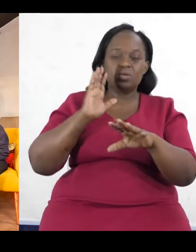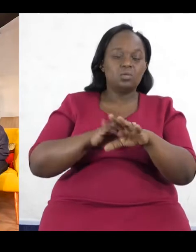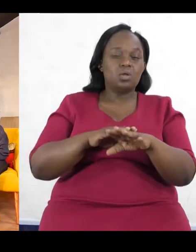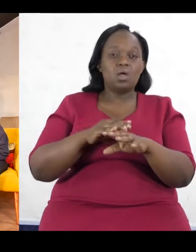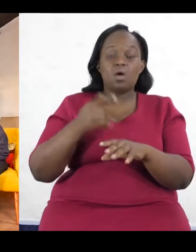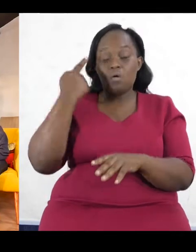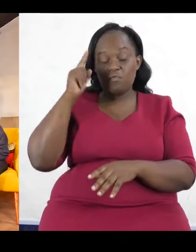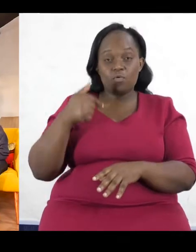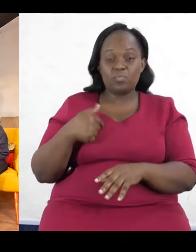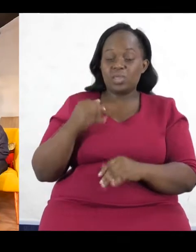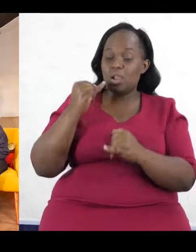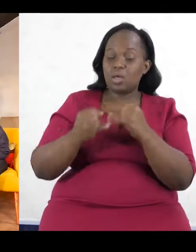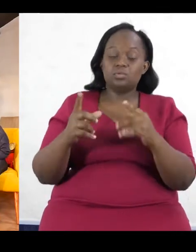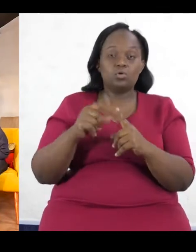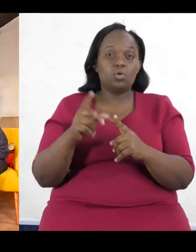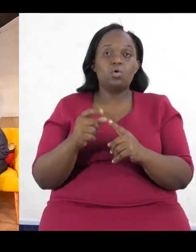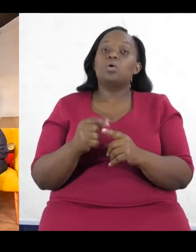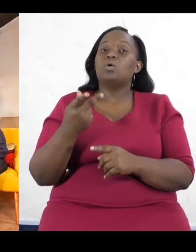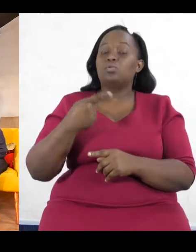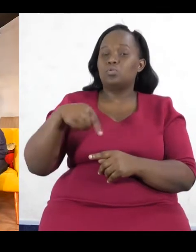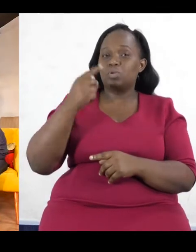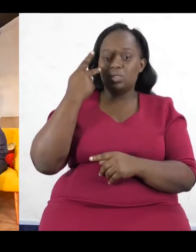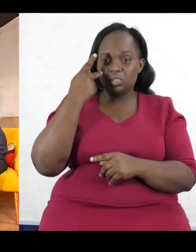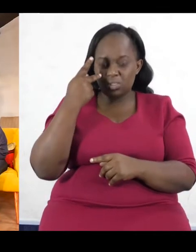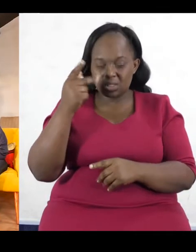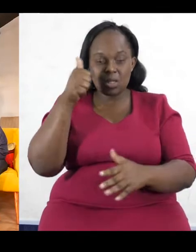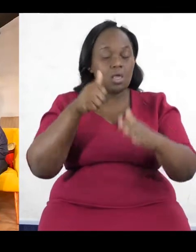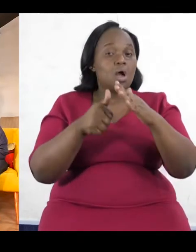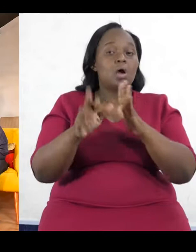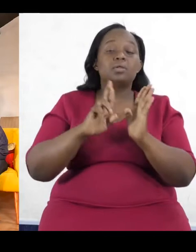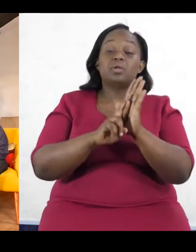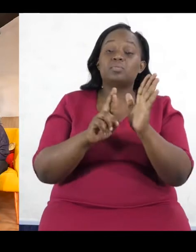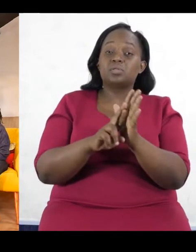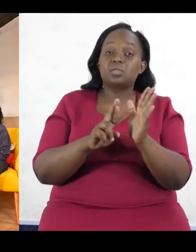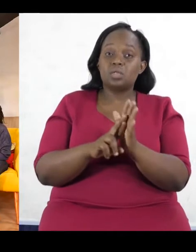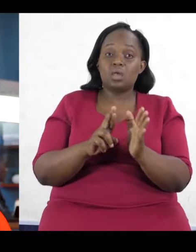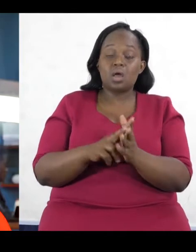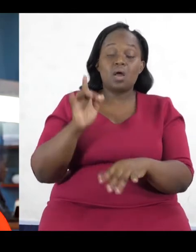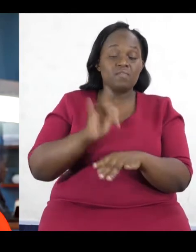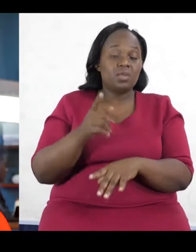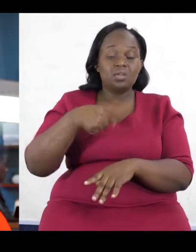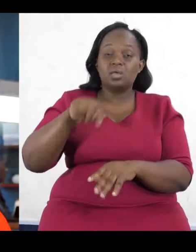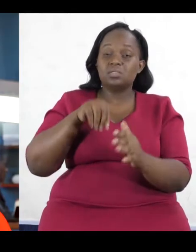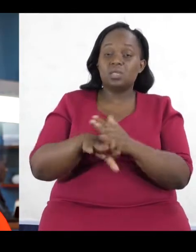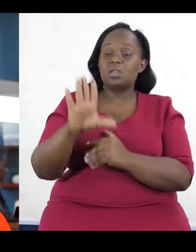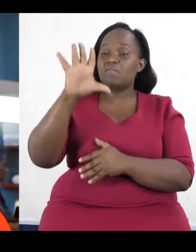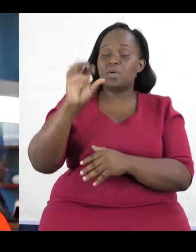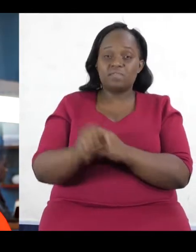Oh, guys. Thank you so much. This has been such a fun conversation. I think for me, my parting shot is we have seen our